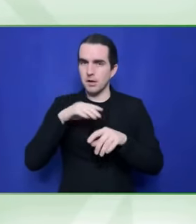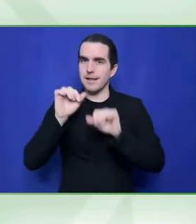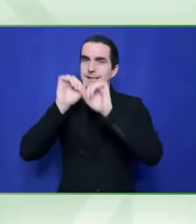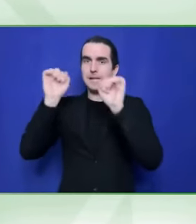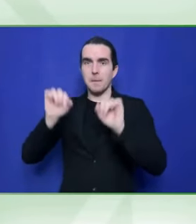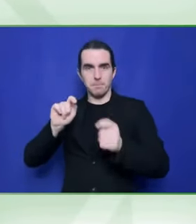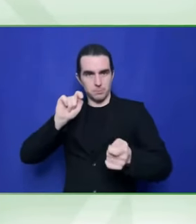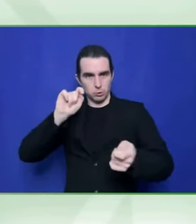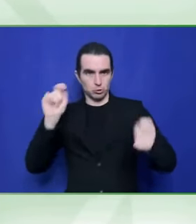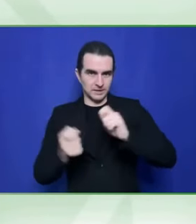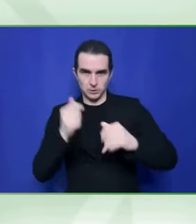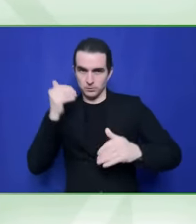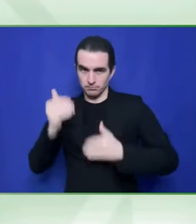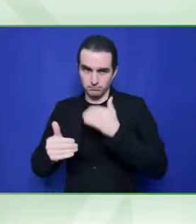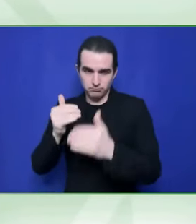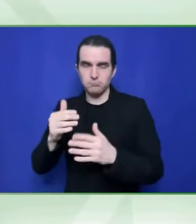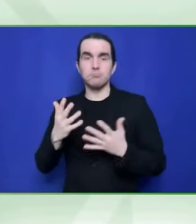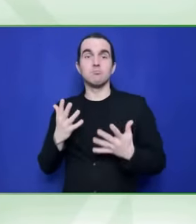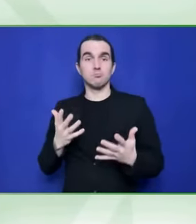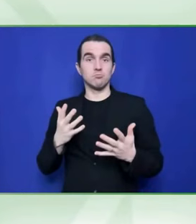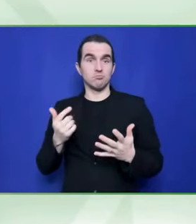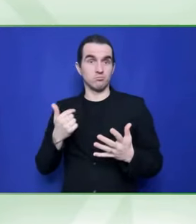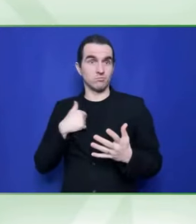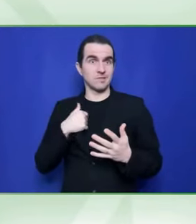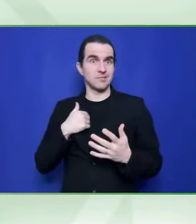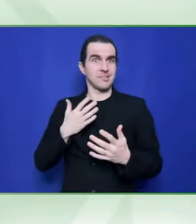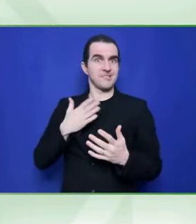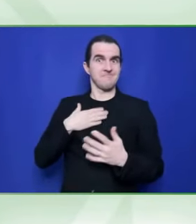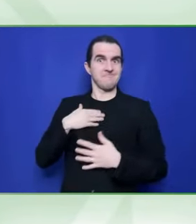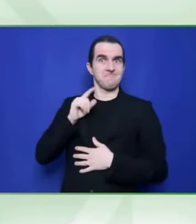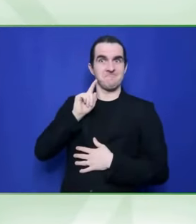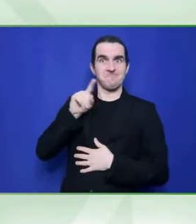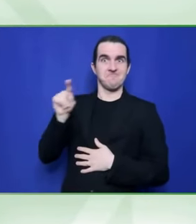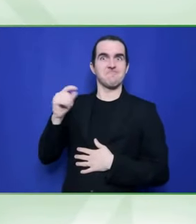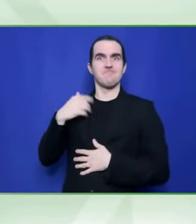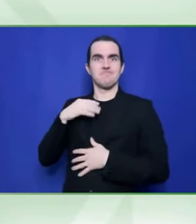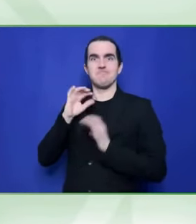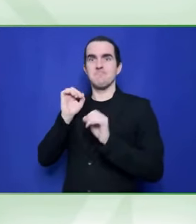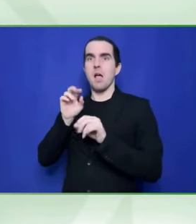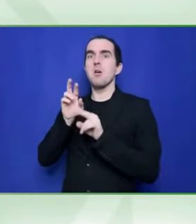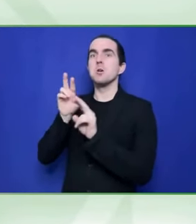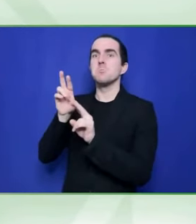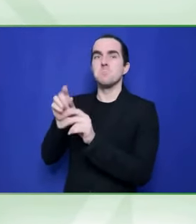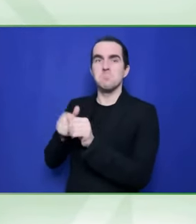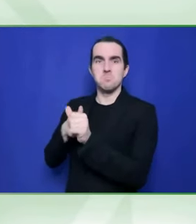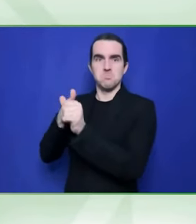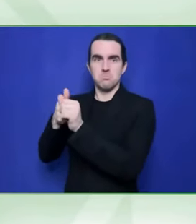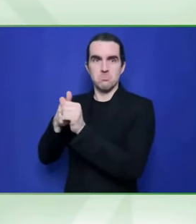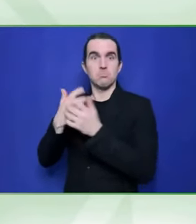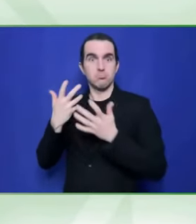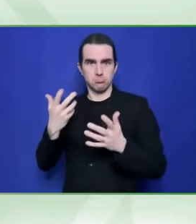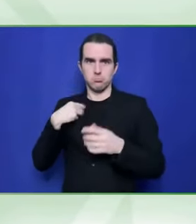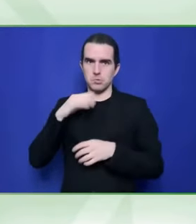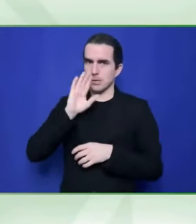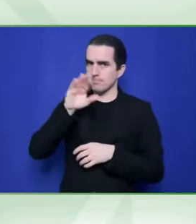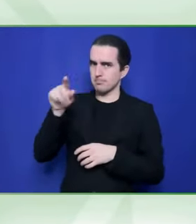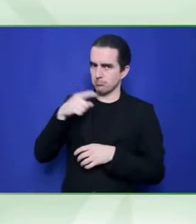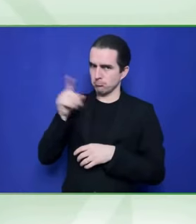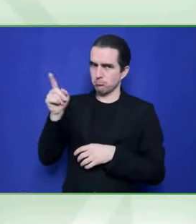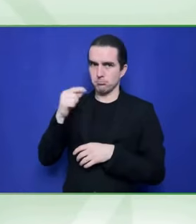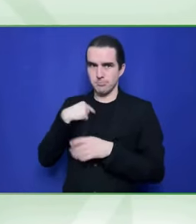States, look under the hood, look at their sustainability reports, look at their procurement guidelines, and actually see